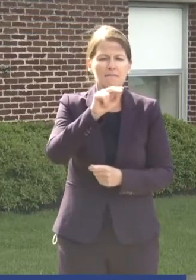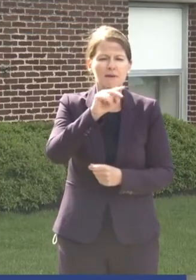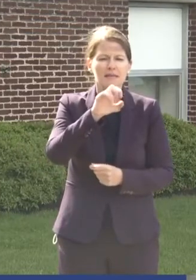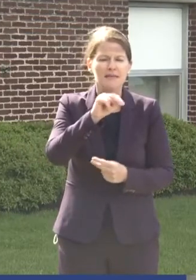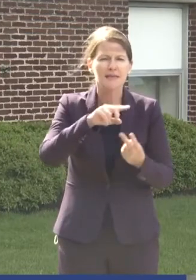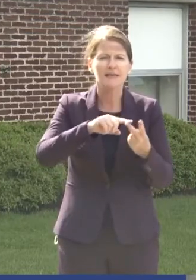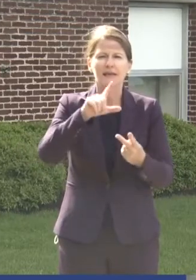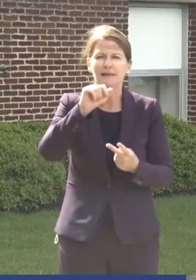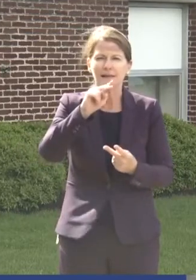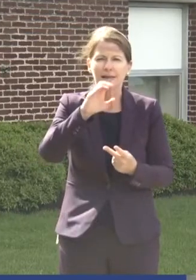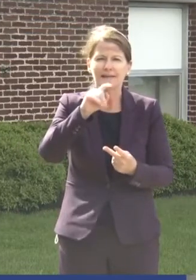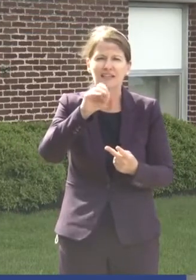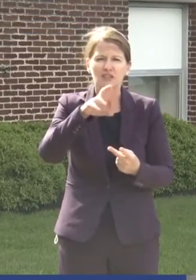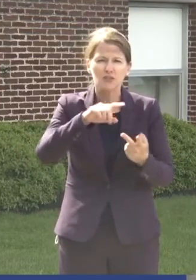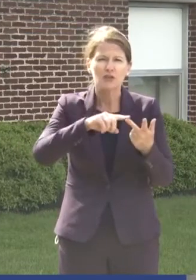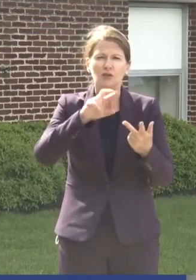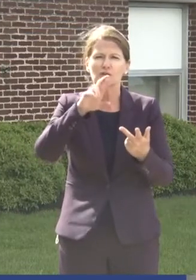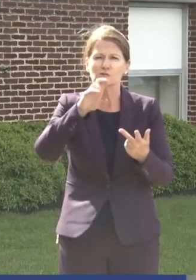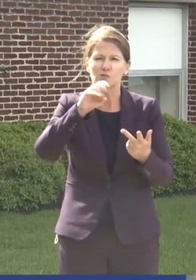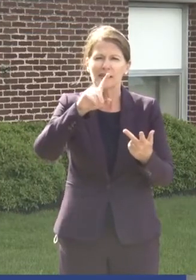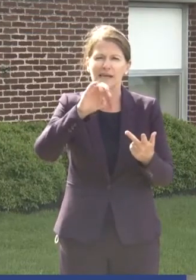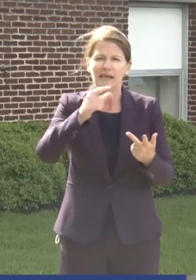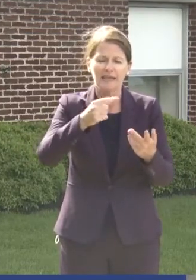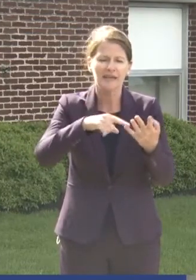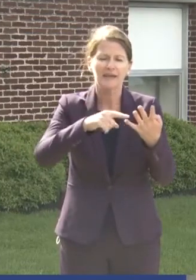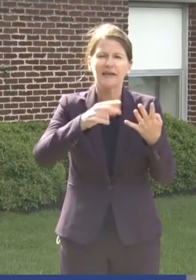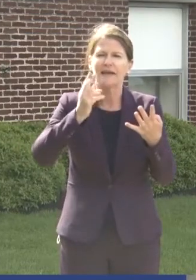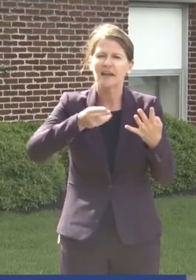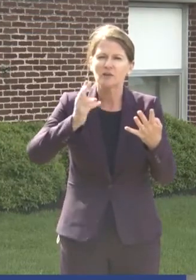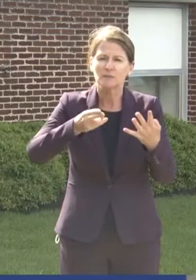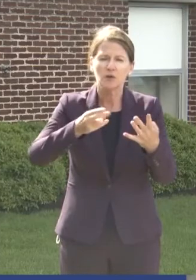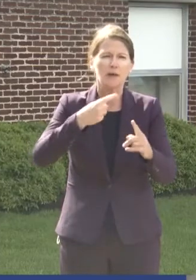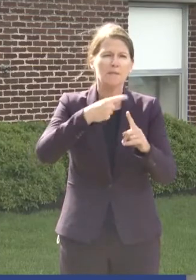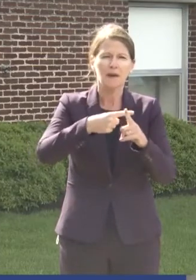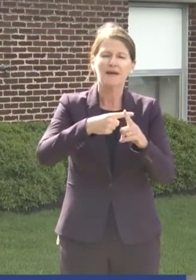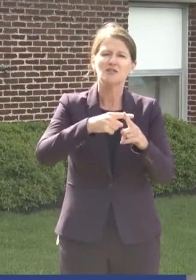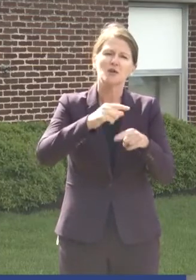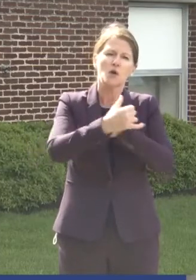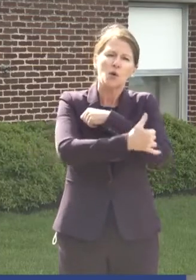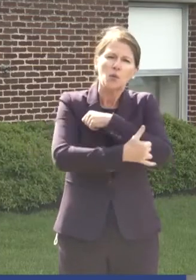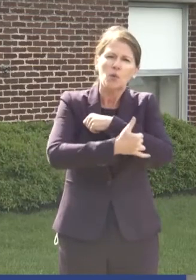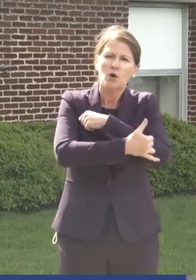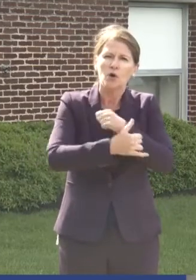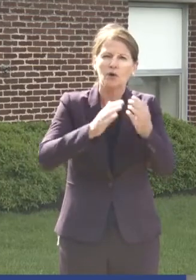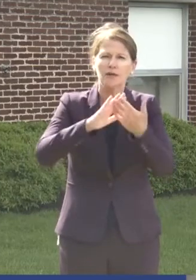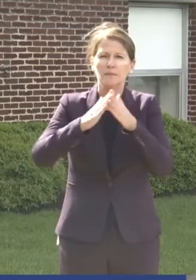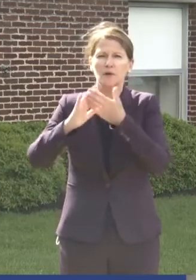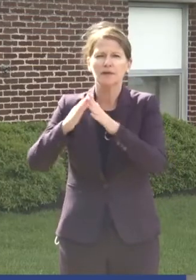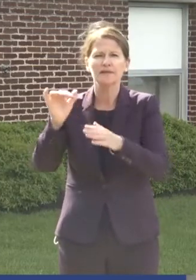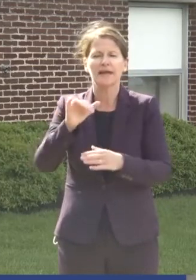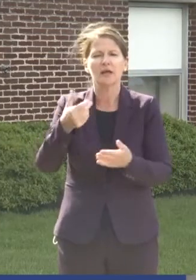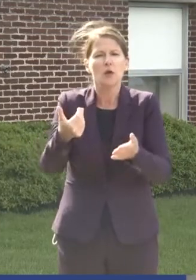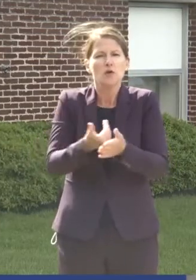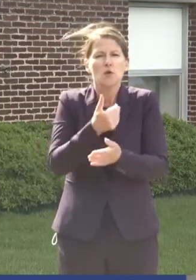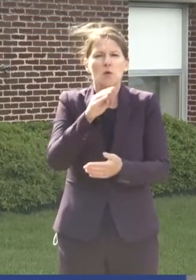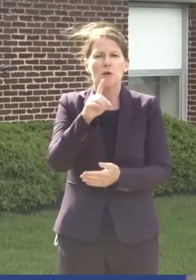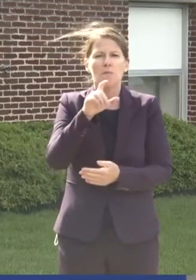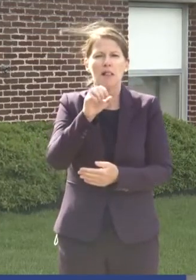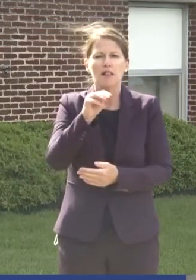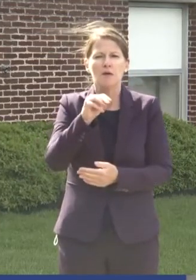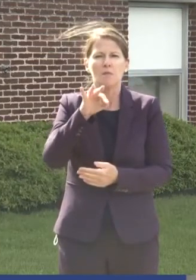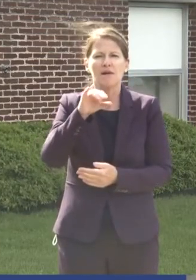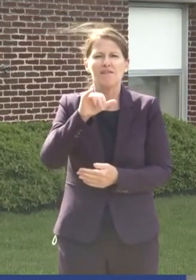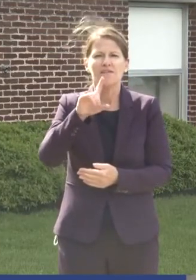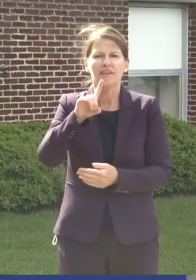Reading and Harrisburg, as well as rural communities like New Bloomfield and Perry